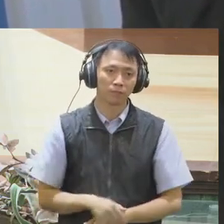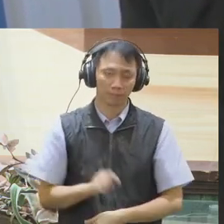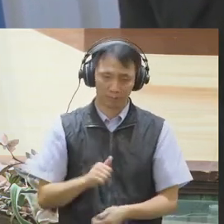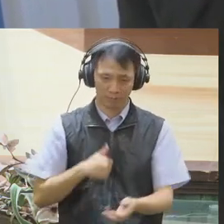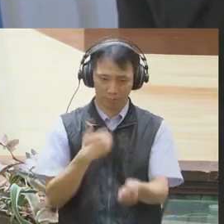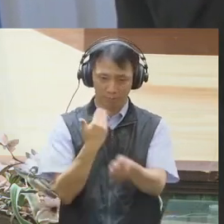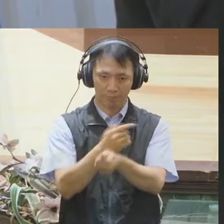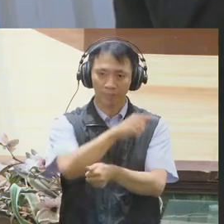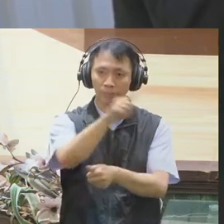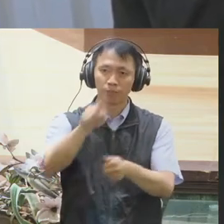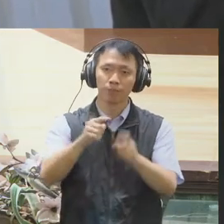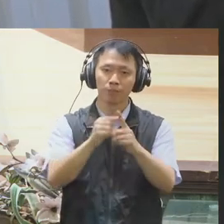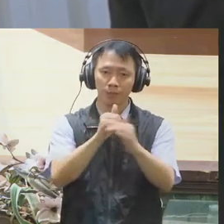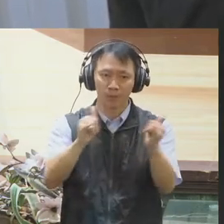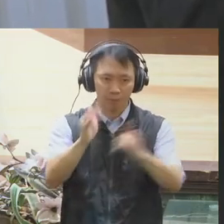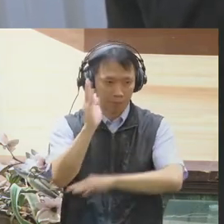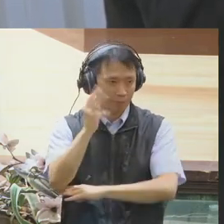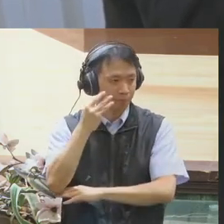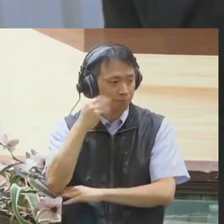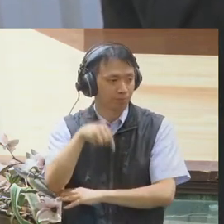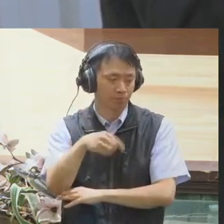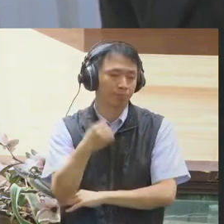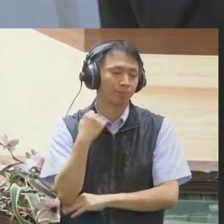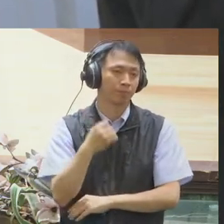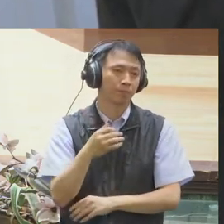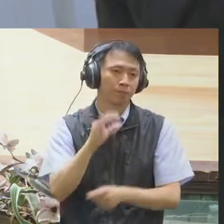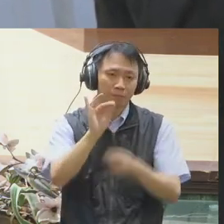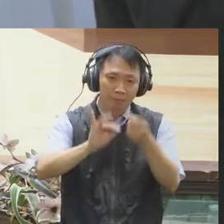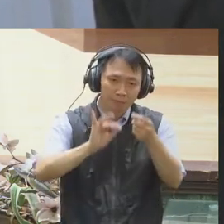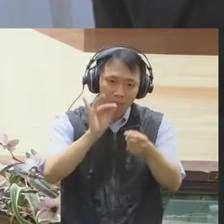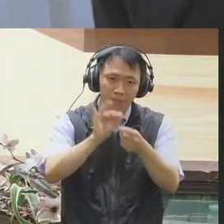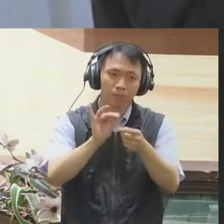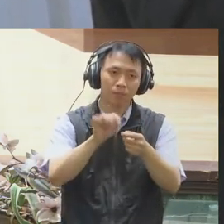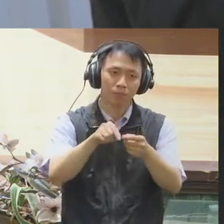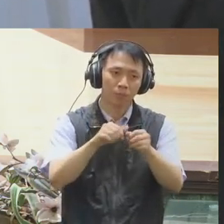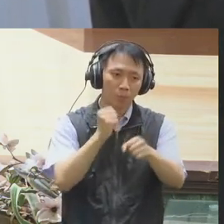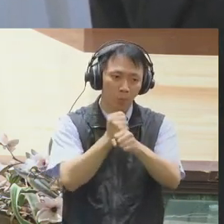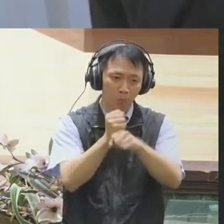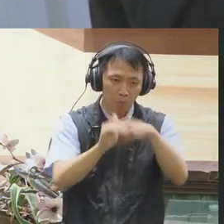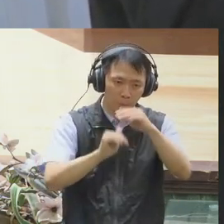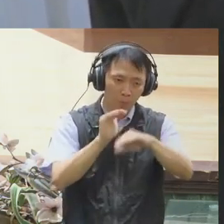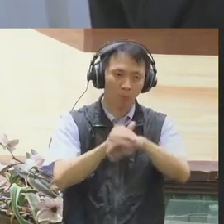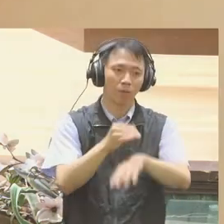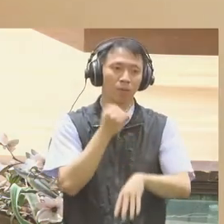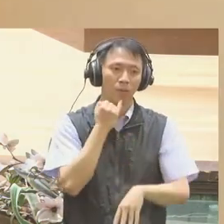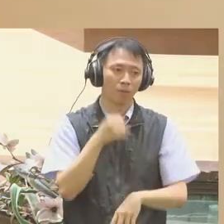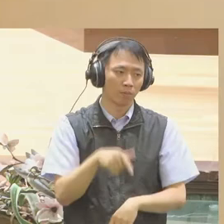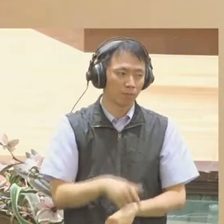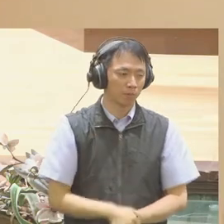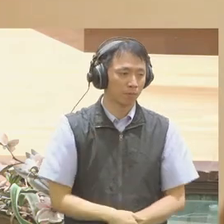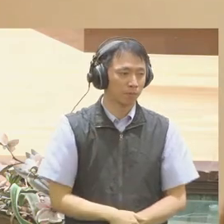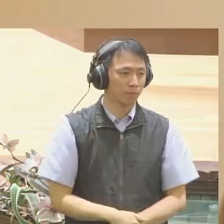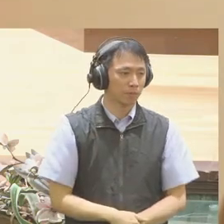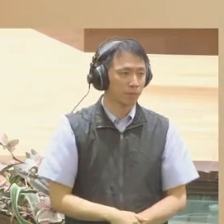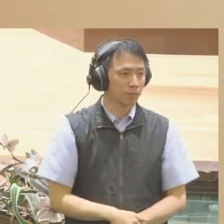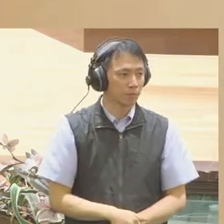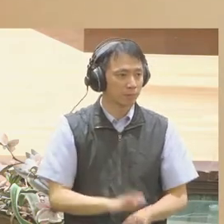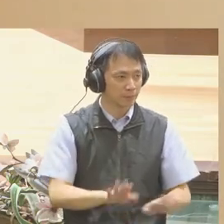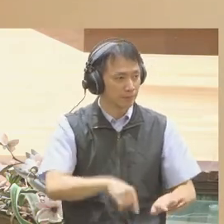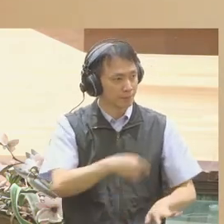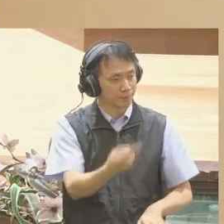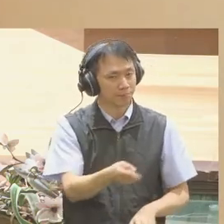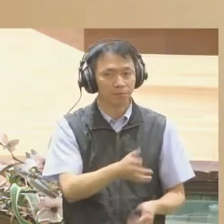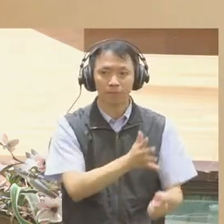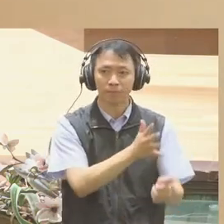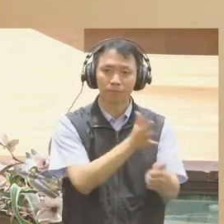What might we accomplish as civic technologists over the next 100 years? It's time to ask big questions